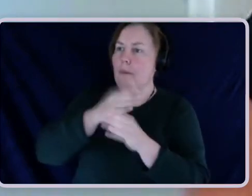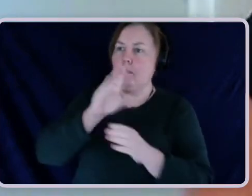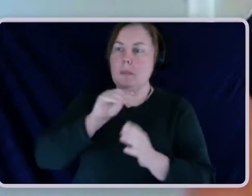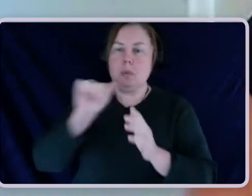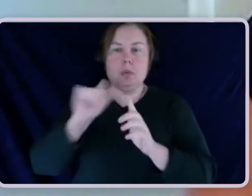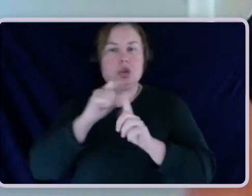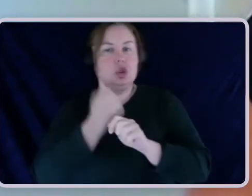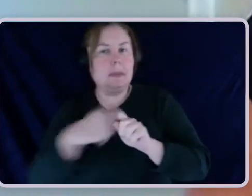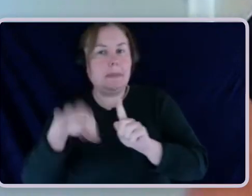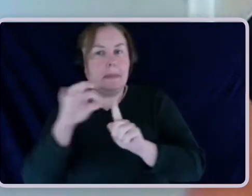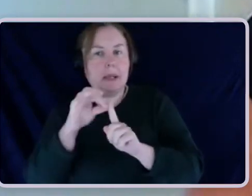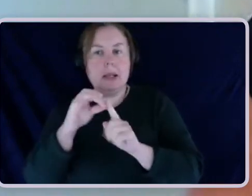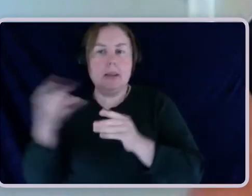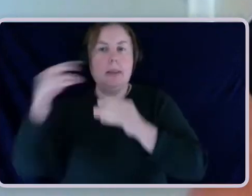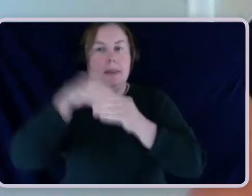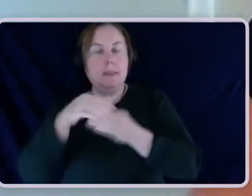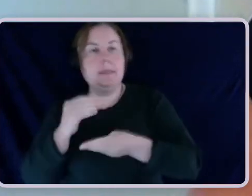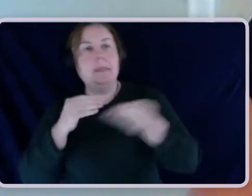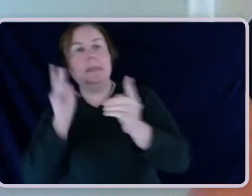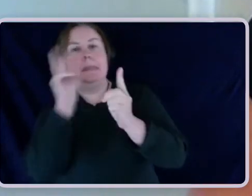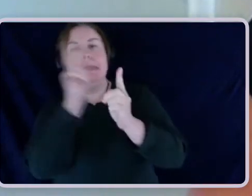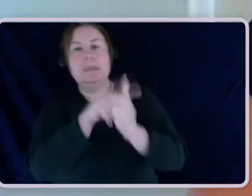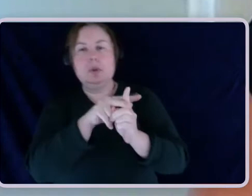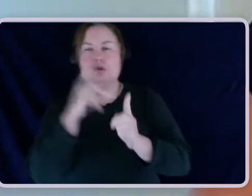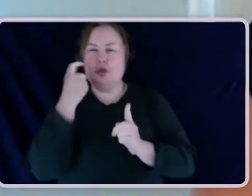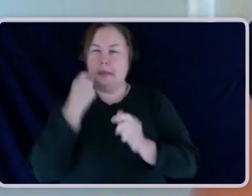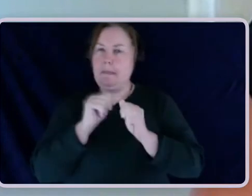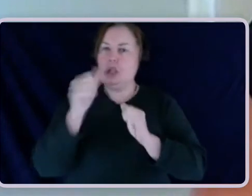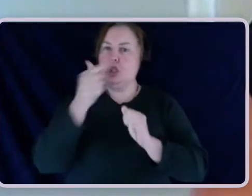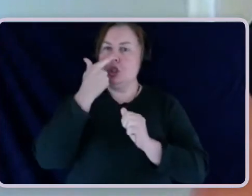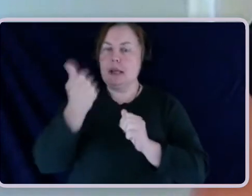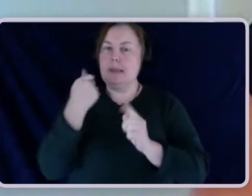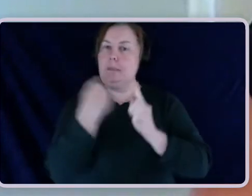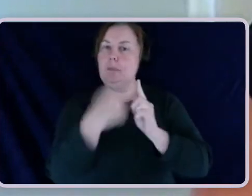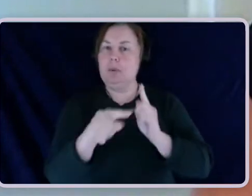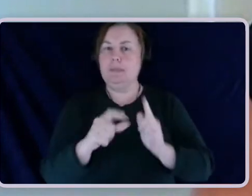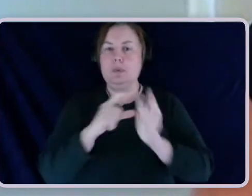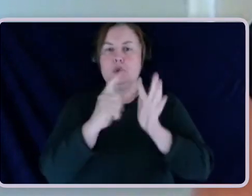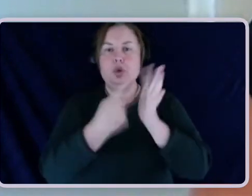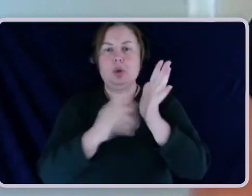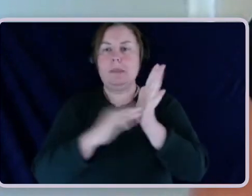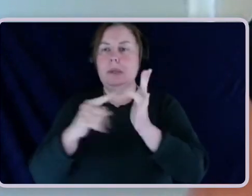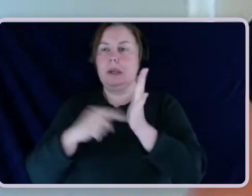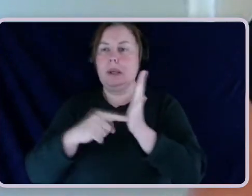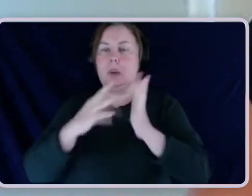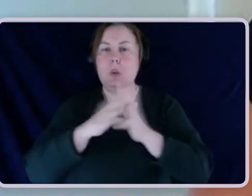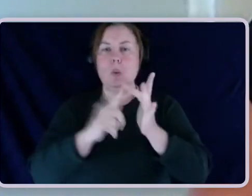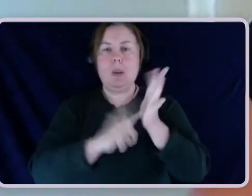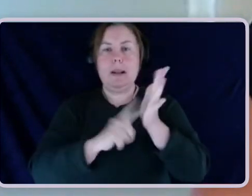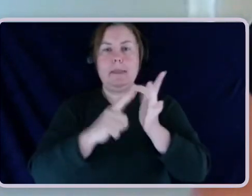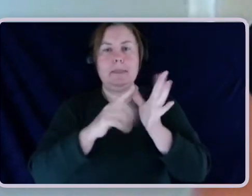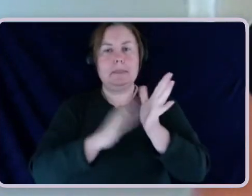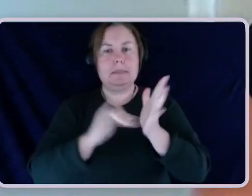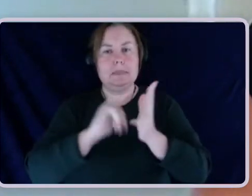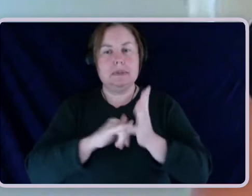Dermot Williams is a community lawyer at Social Security Rights Victoria, who has been involved